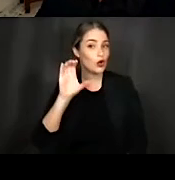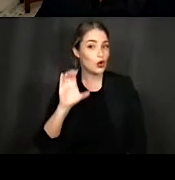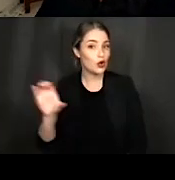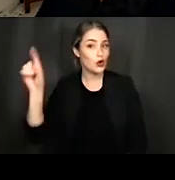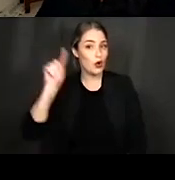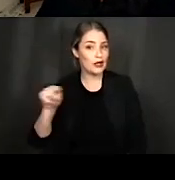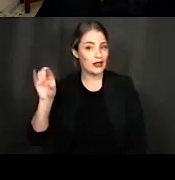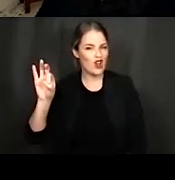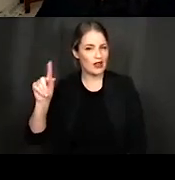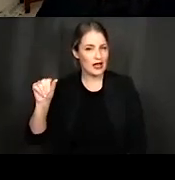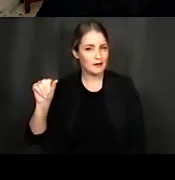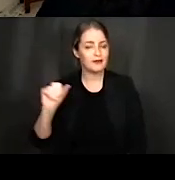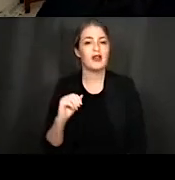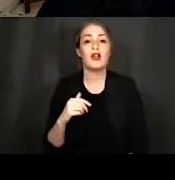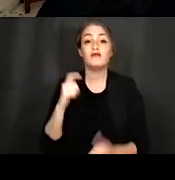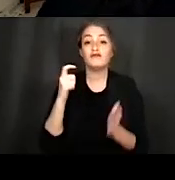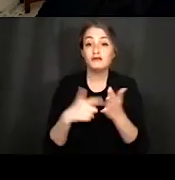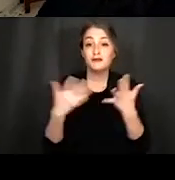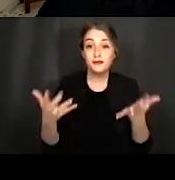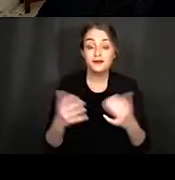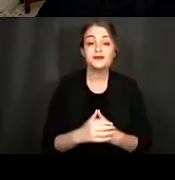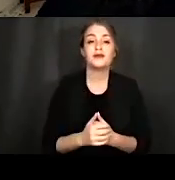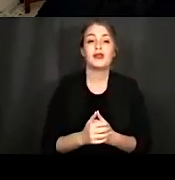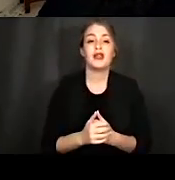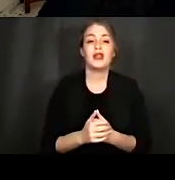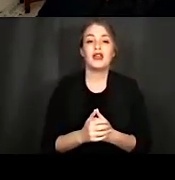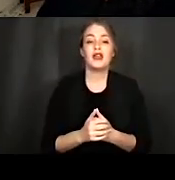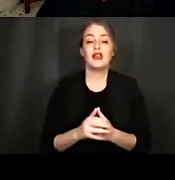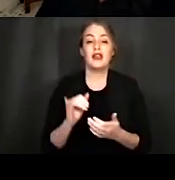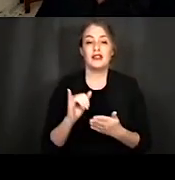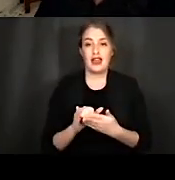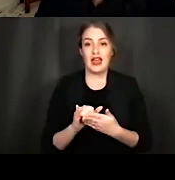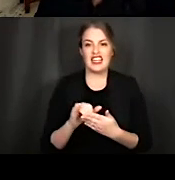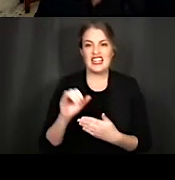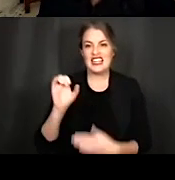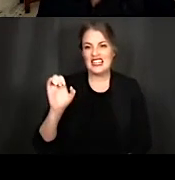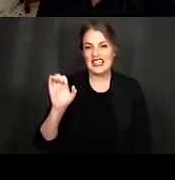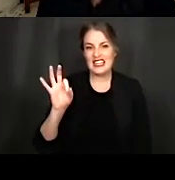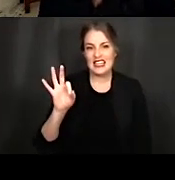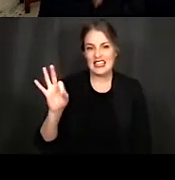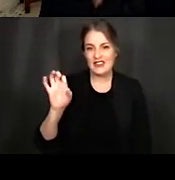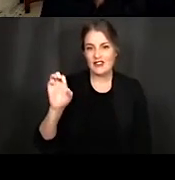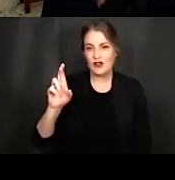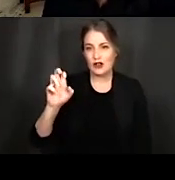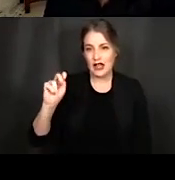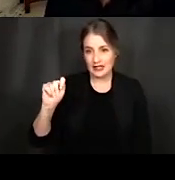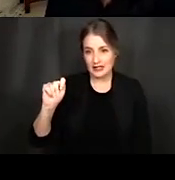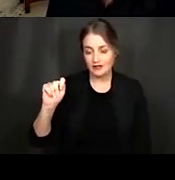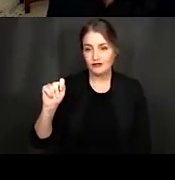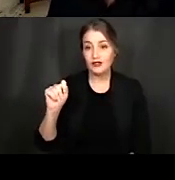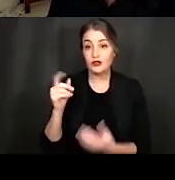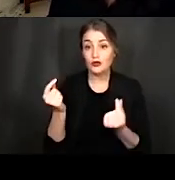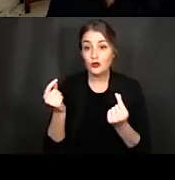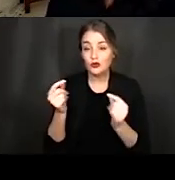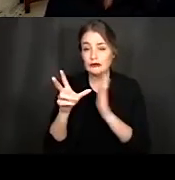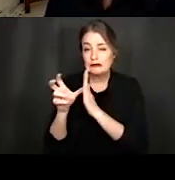I want you to notice is that efferent neurons also receive information from other regions